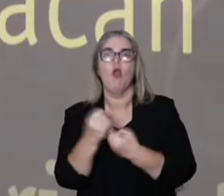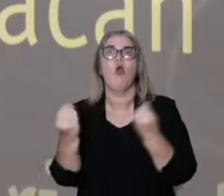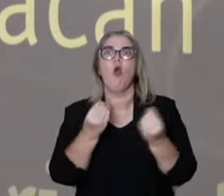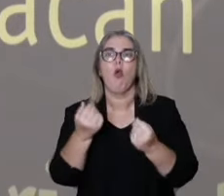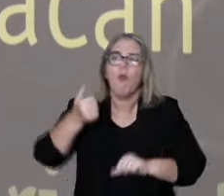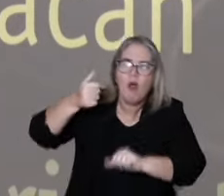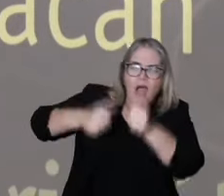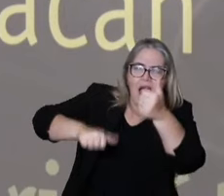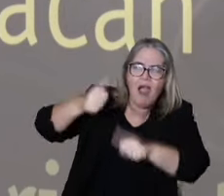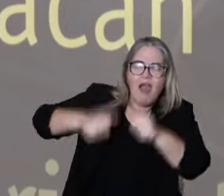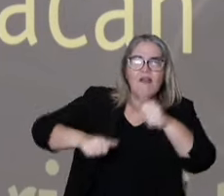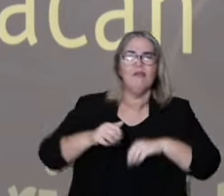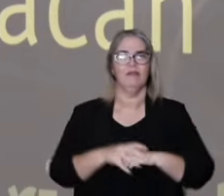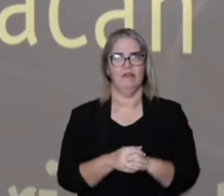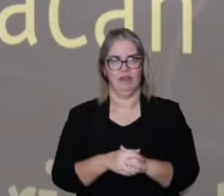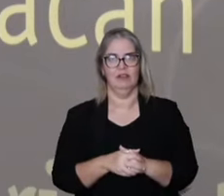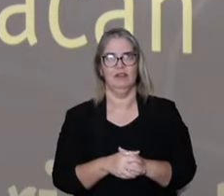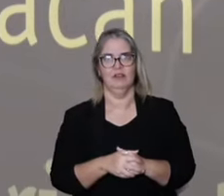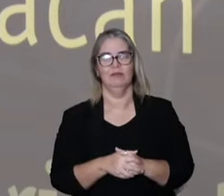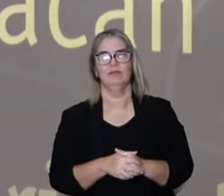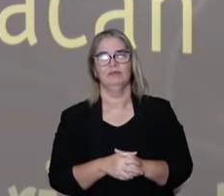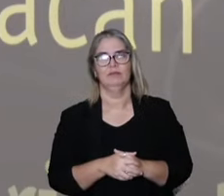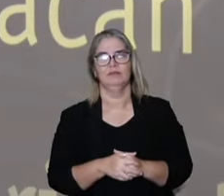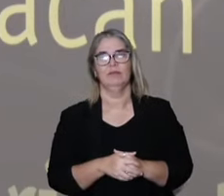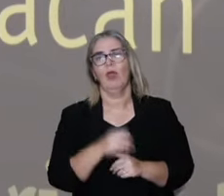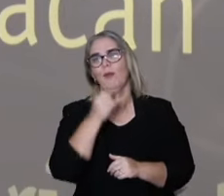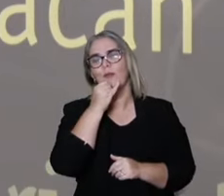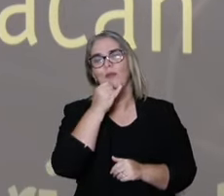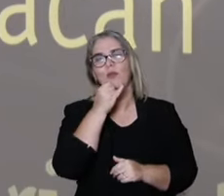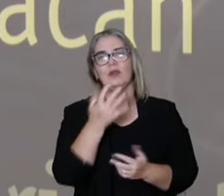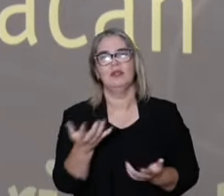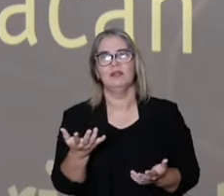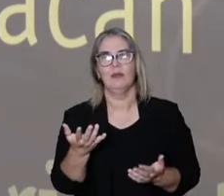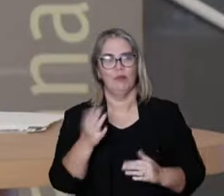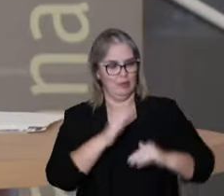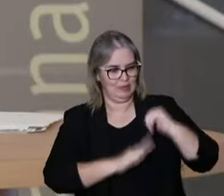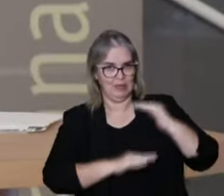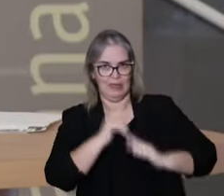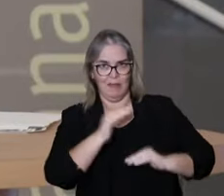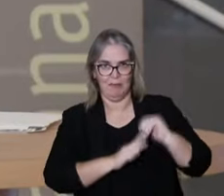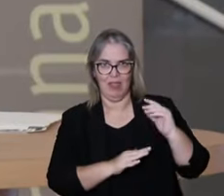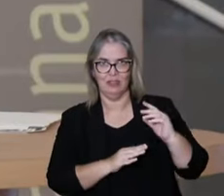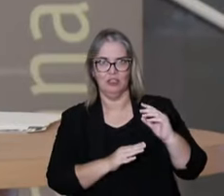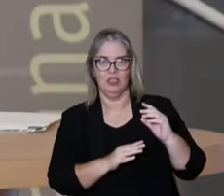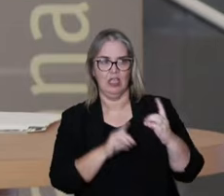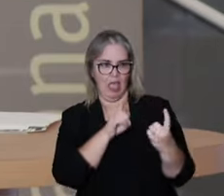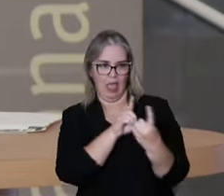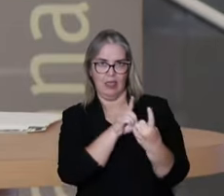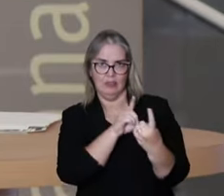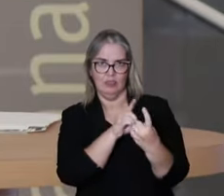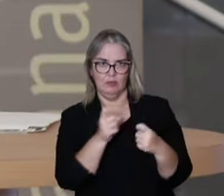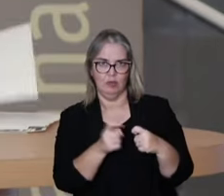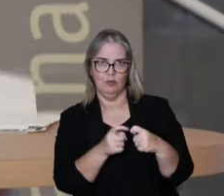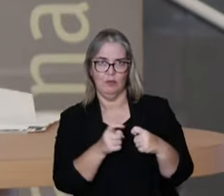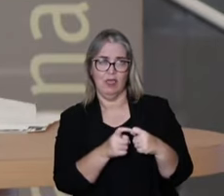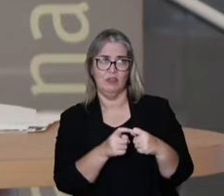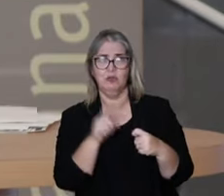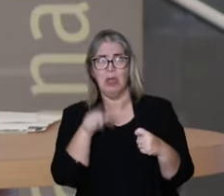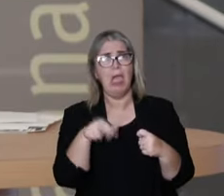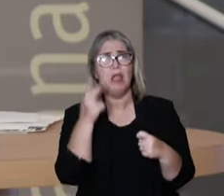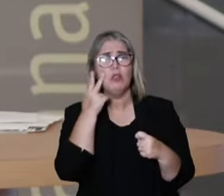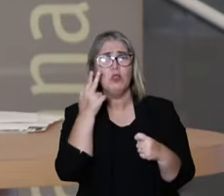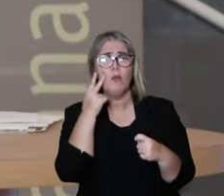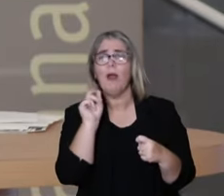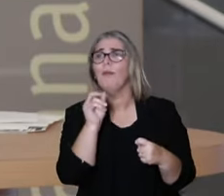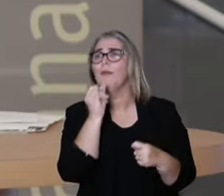how we assess. So for example, in the clinical practice, it's quite common that